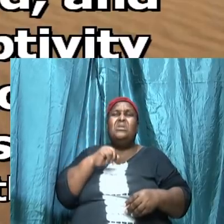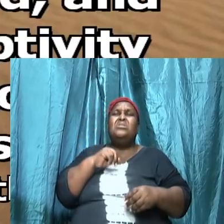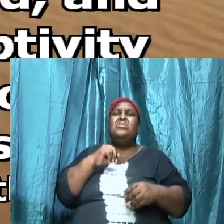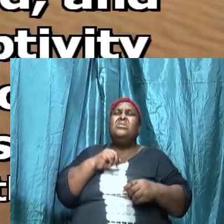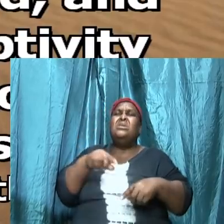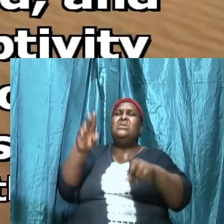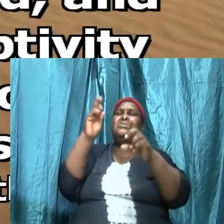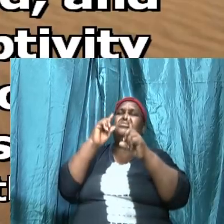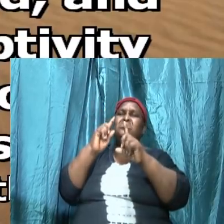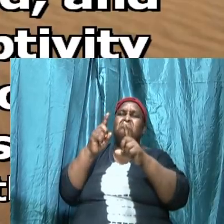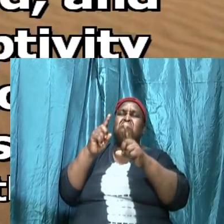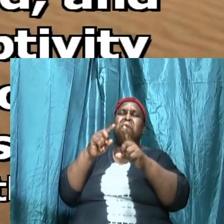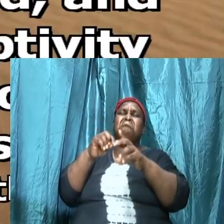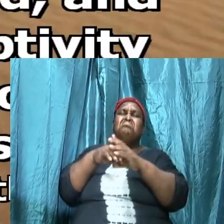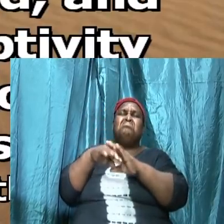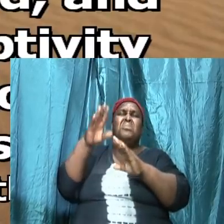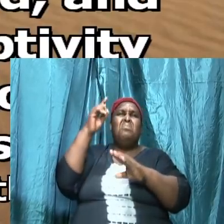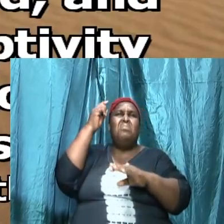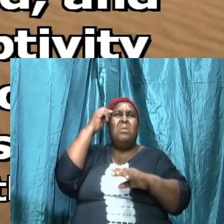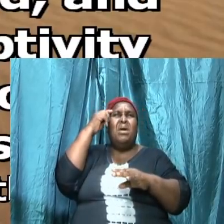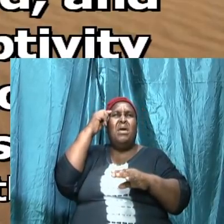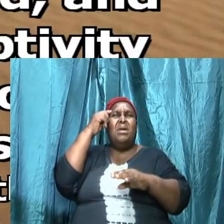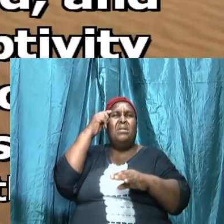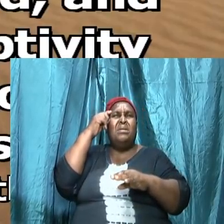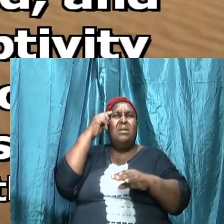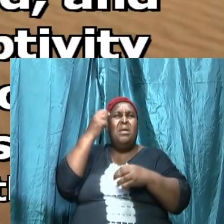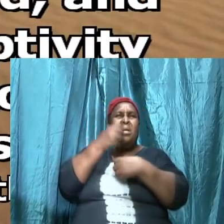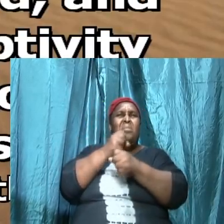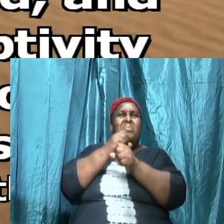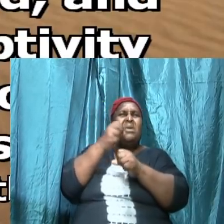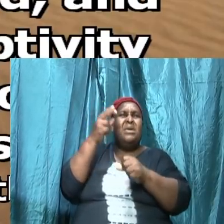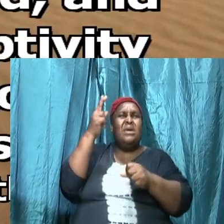that if he capture your mind he's going to cause you to think